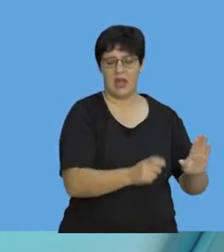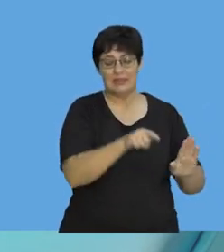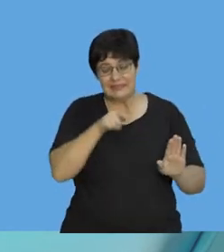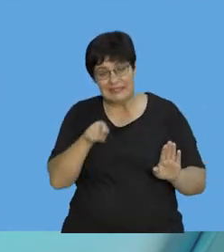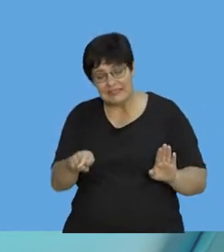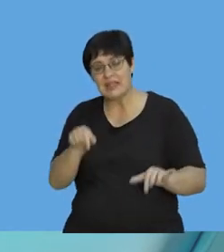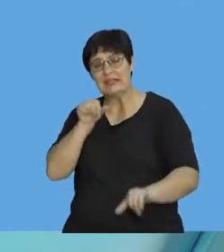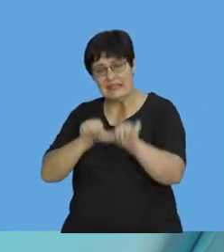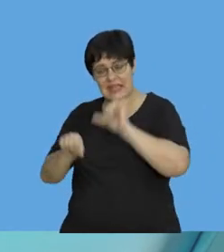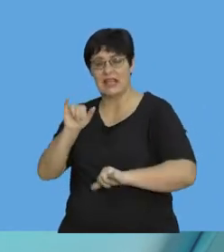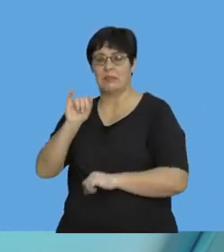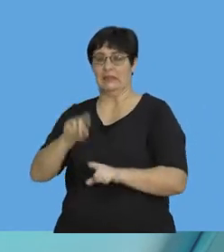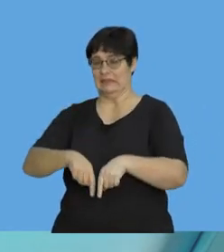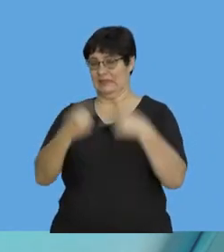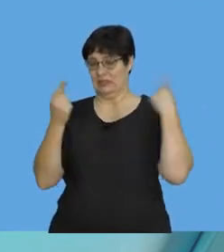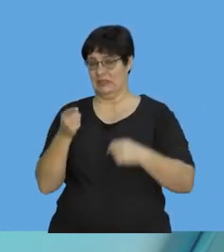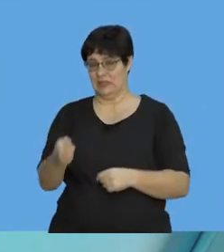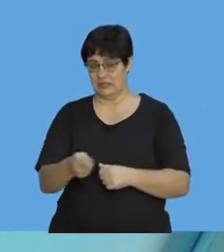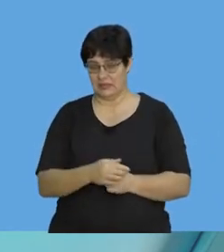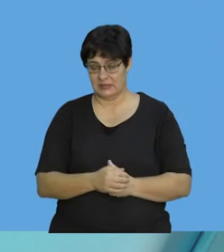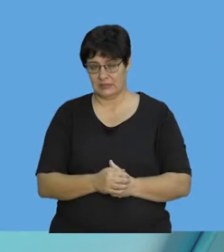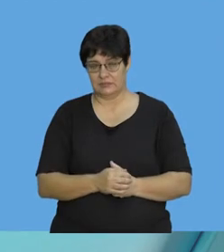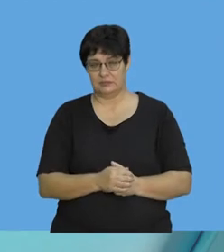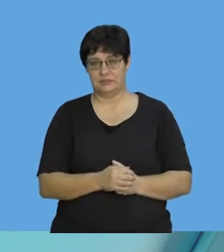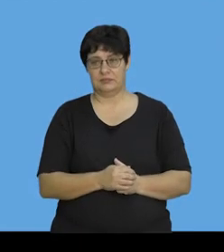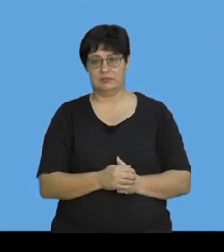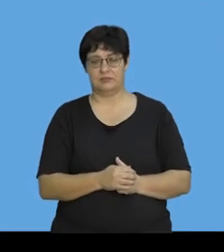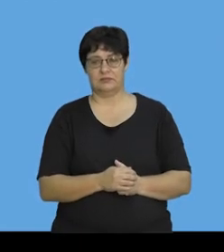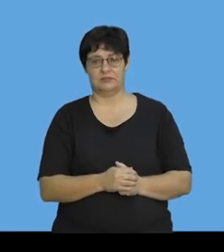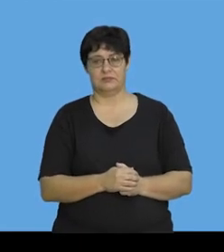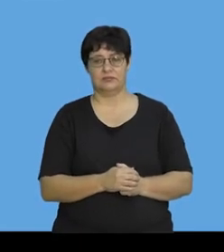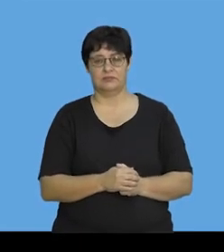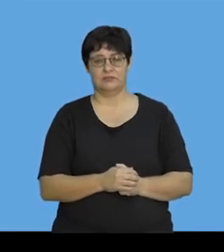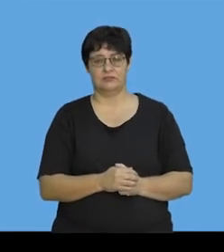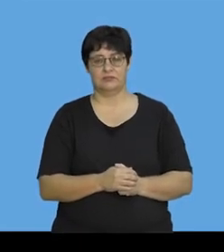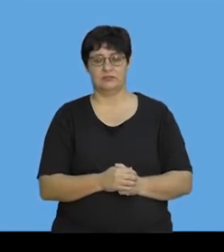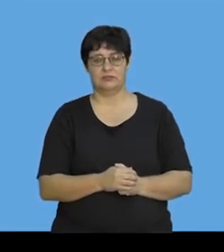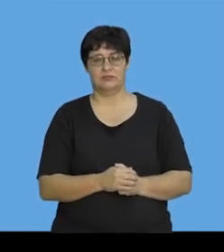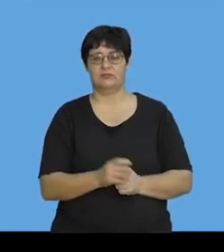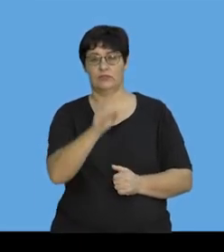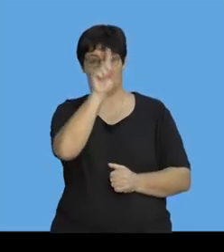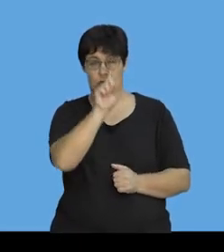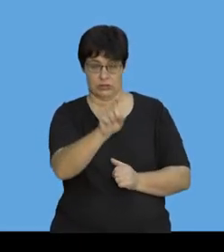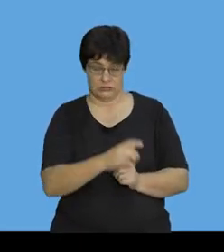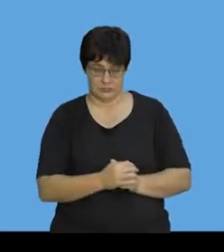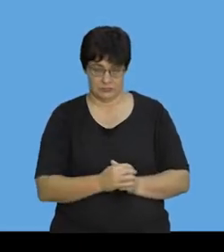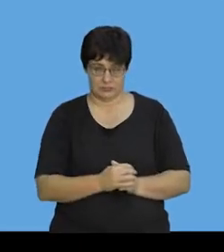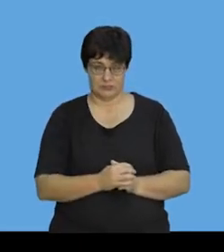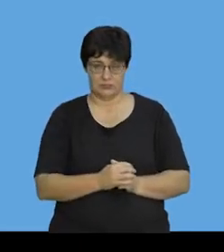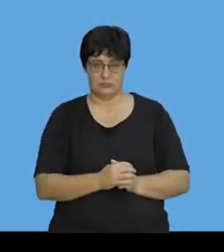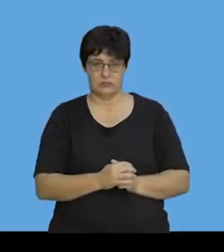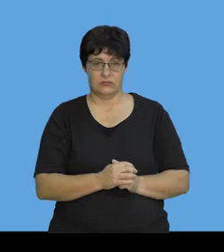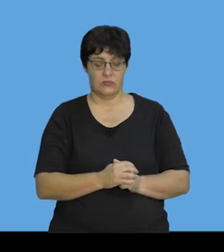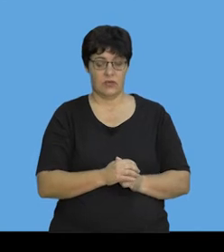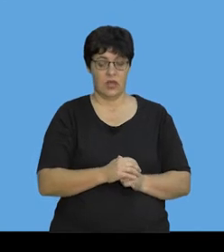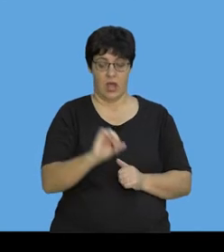science impulse, okay? So, why is it that a person in